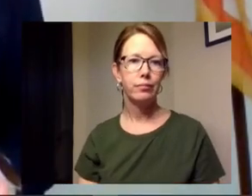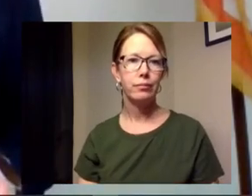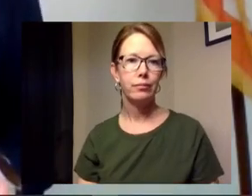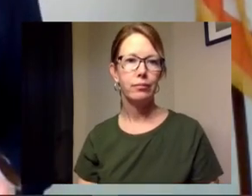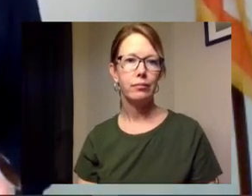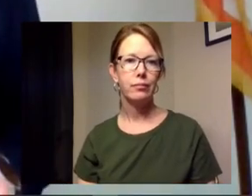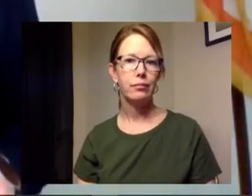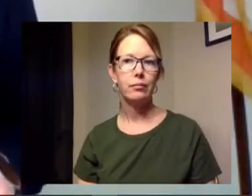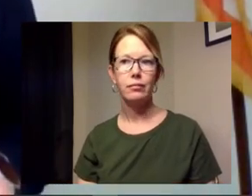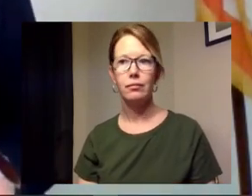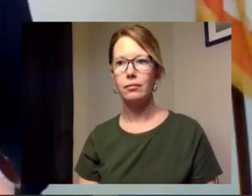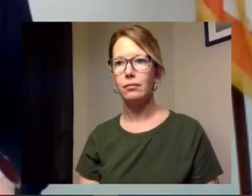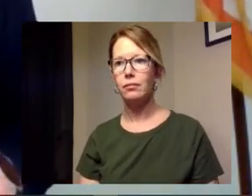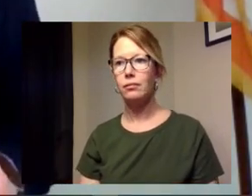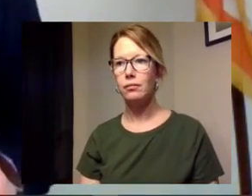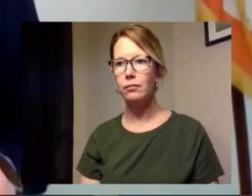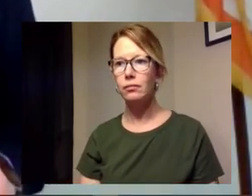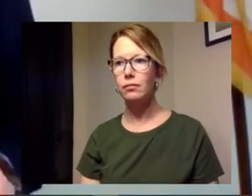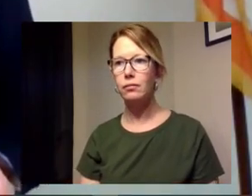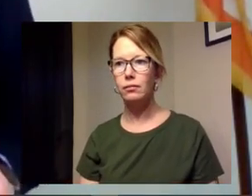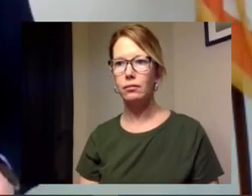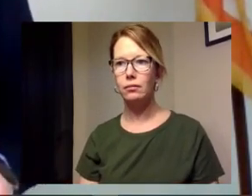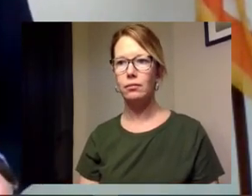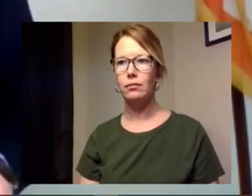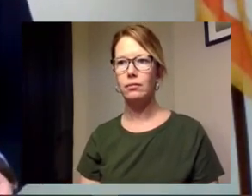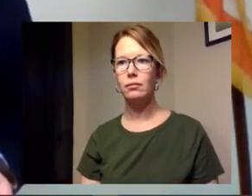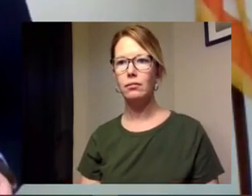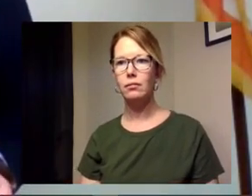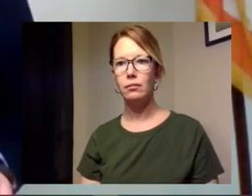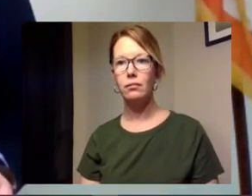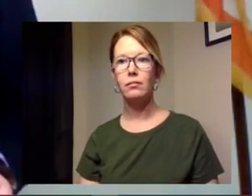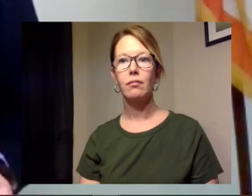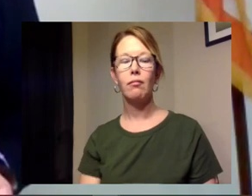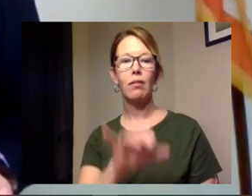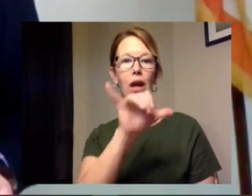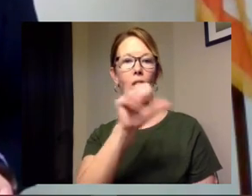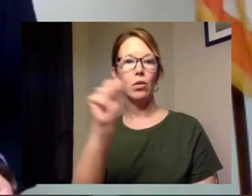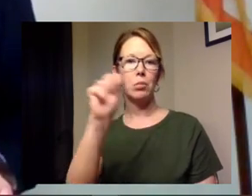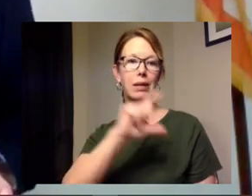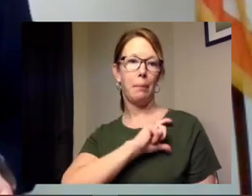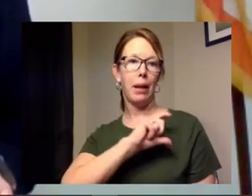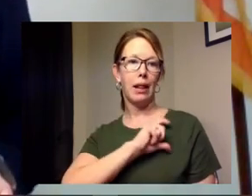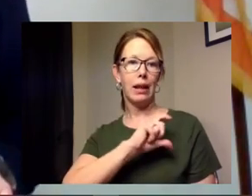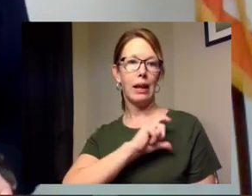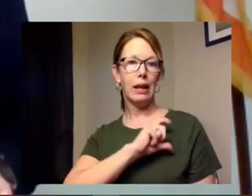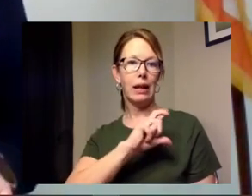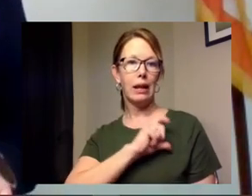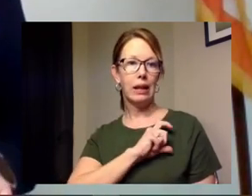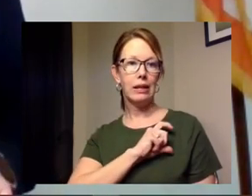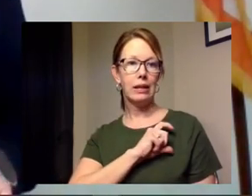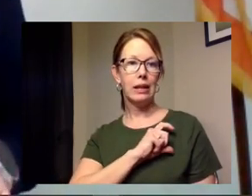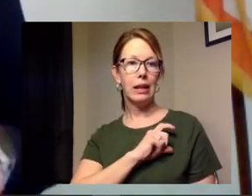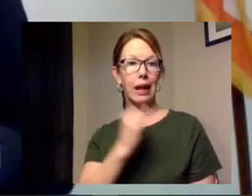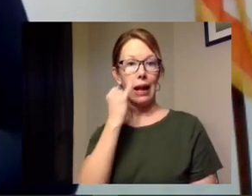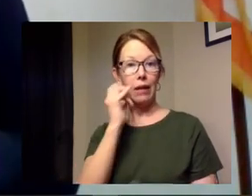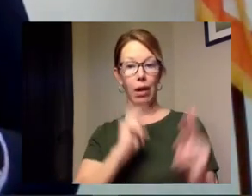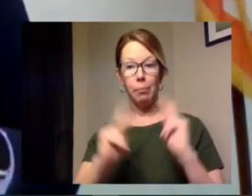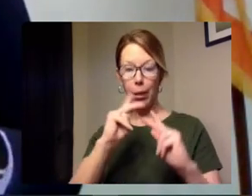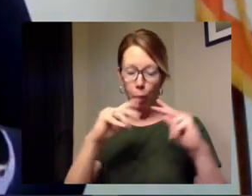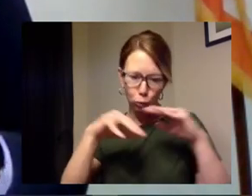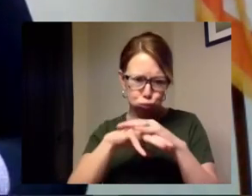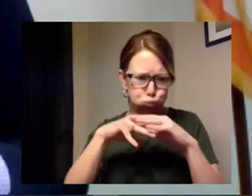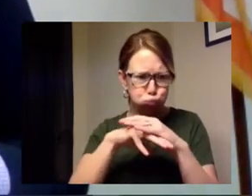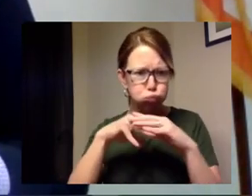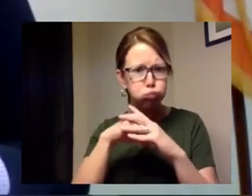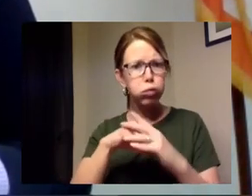we have another question are yellow springs police dispersing groups of people congregating in town or shutting